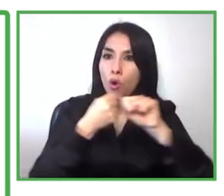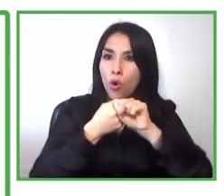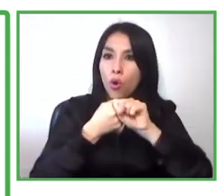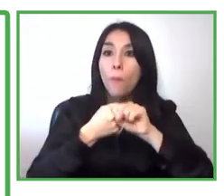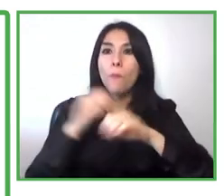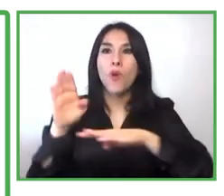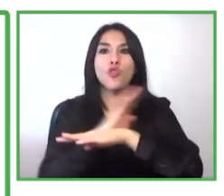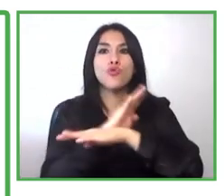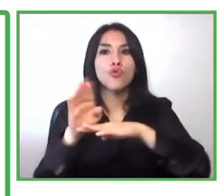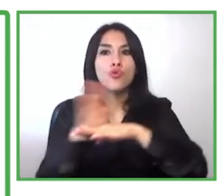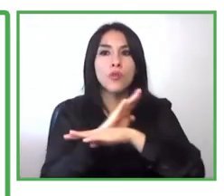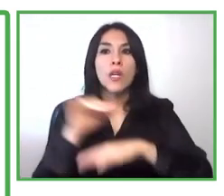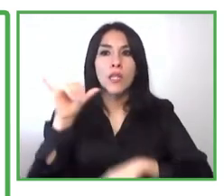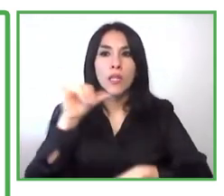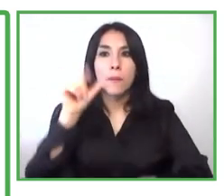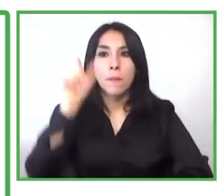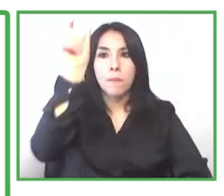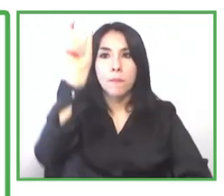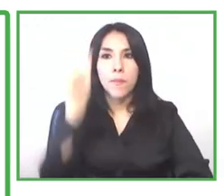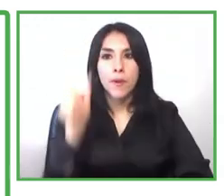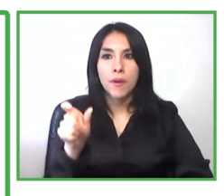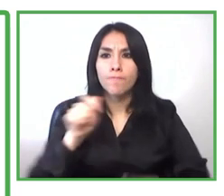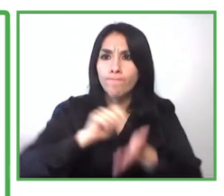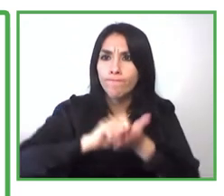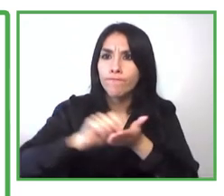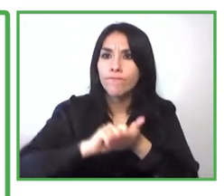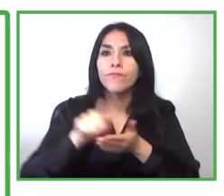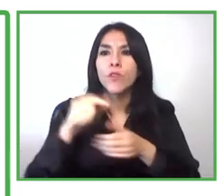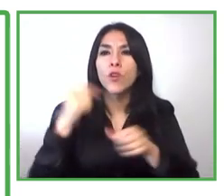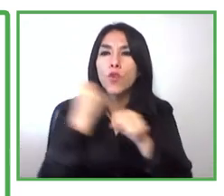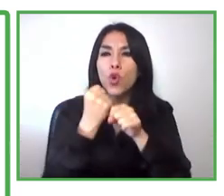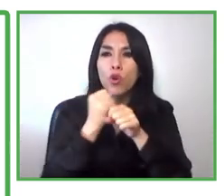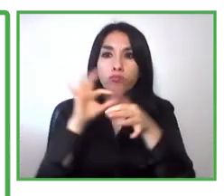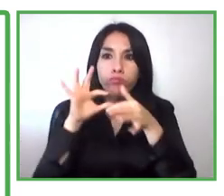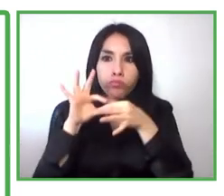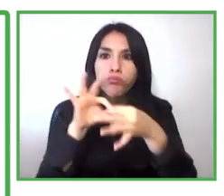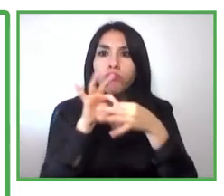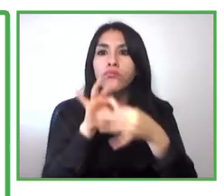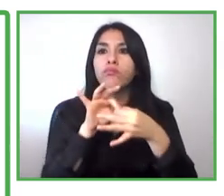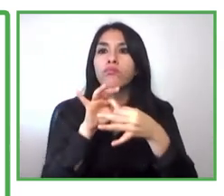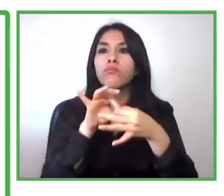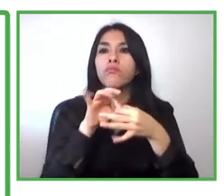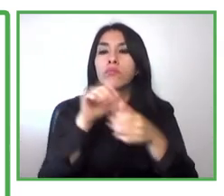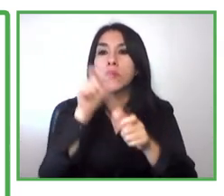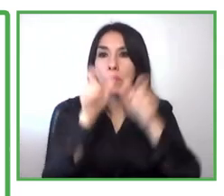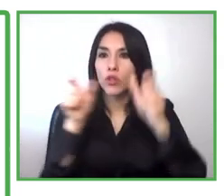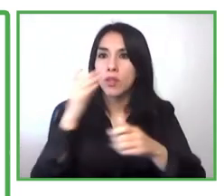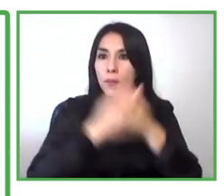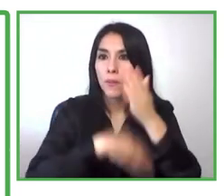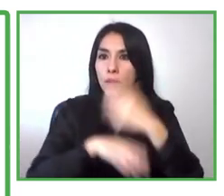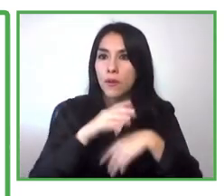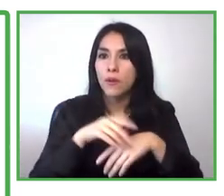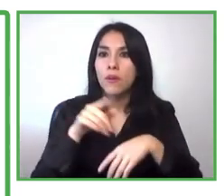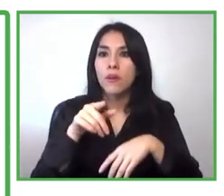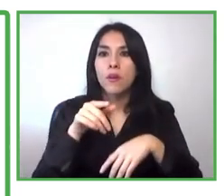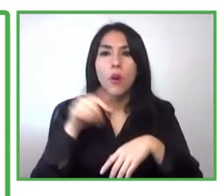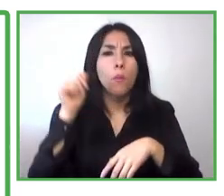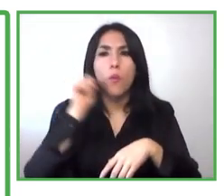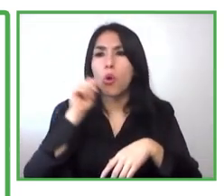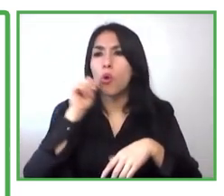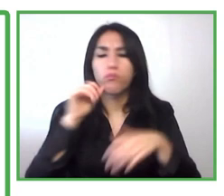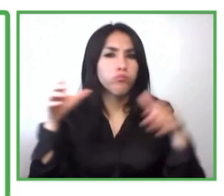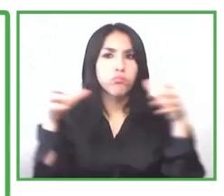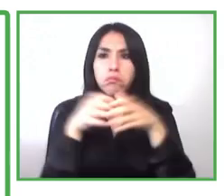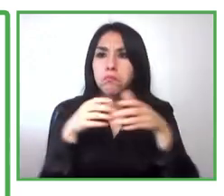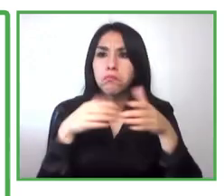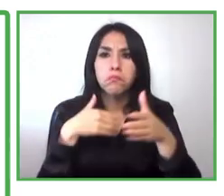the entrepreneurs also we work also with people with disabilities women and all the groups that are in more